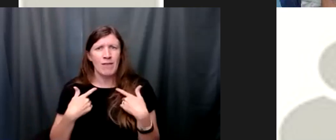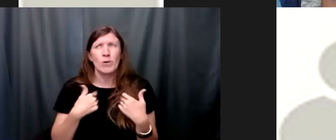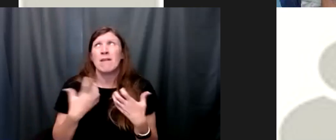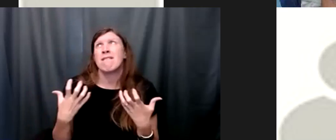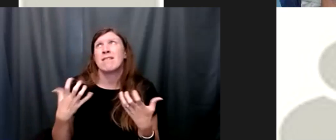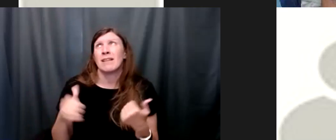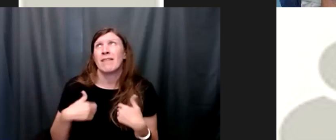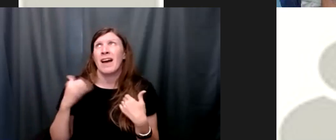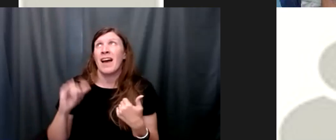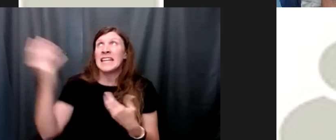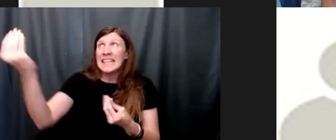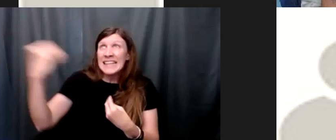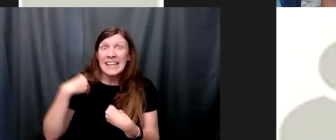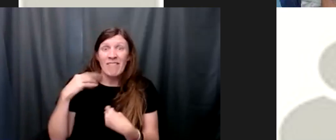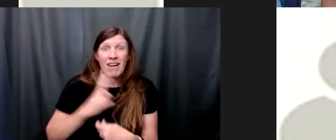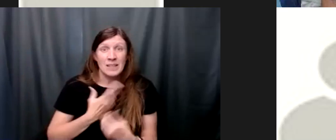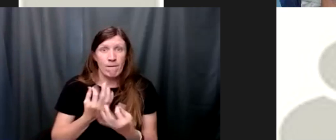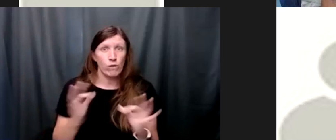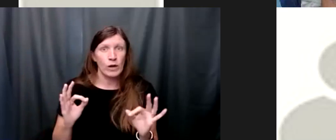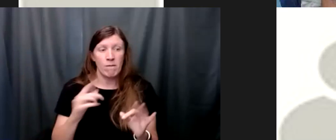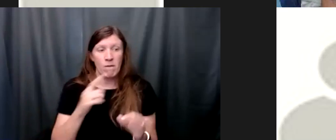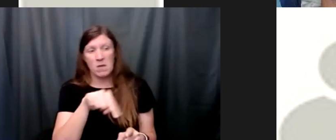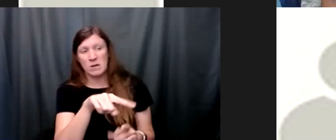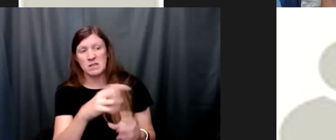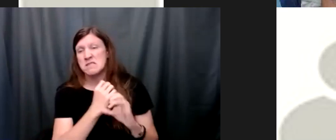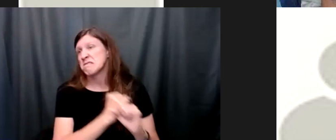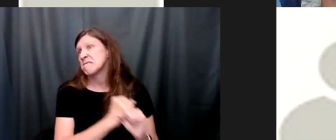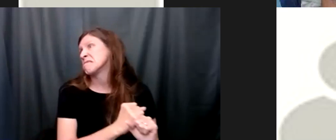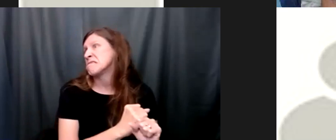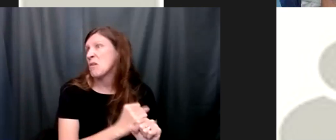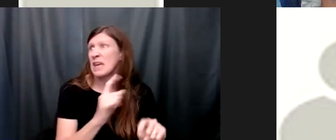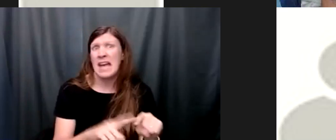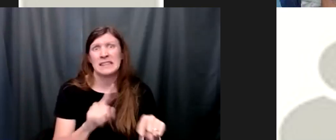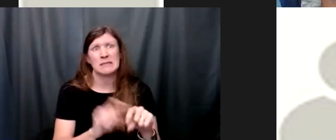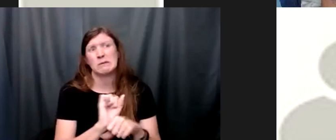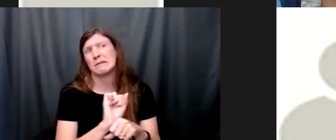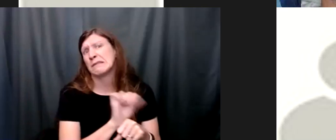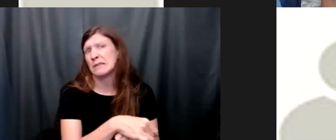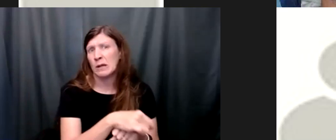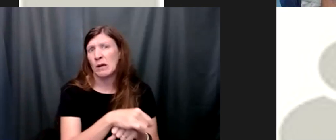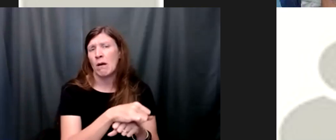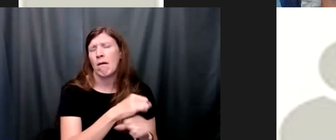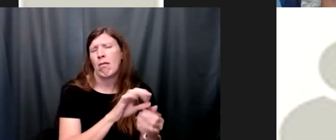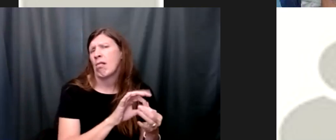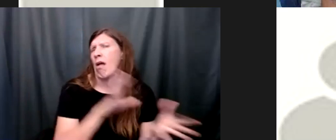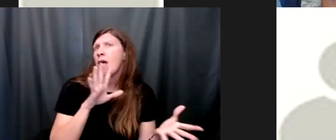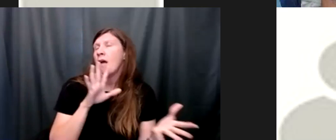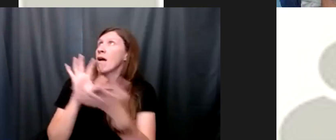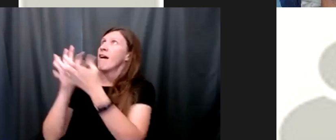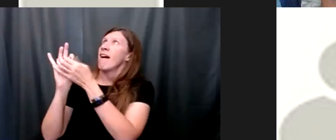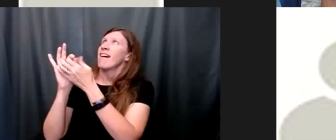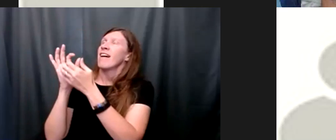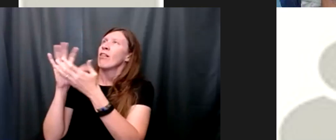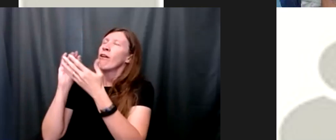freedom from the things that have held us back the things we can't seem to overcome and we can learn to love to love god